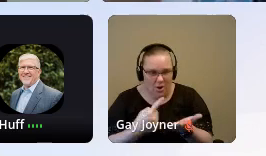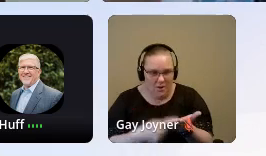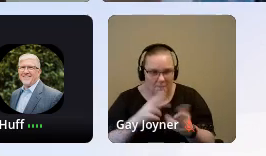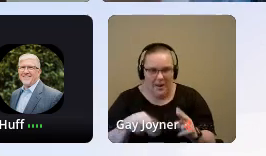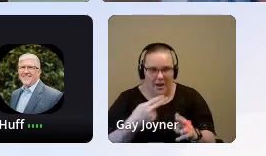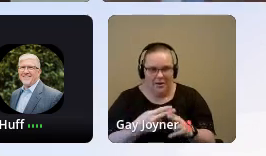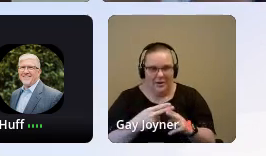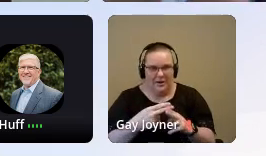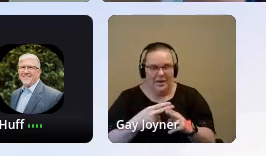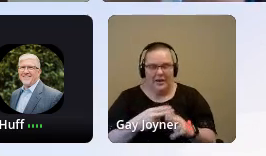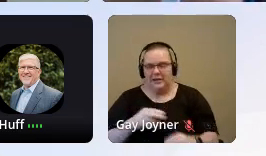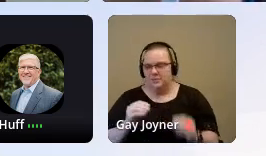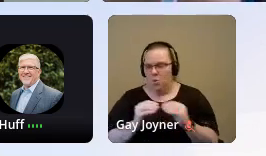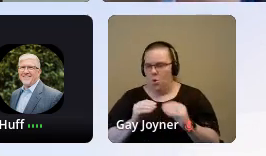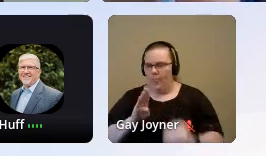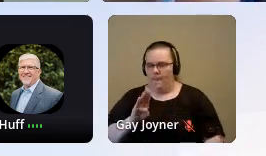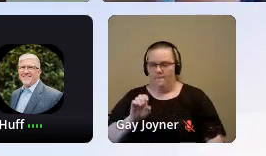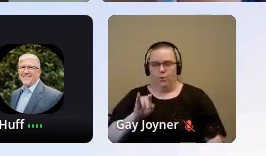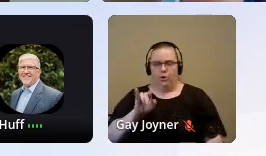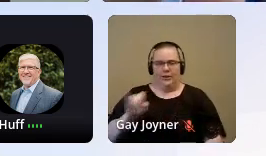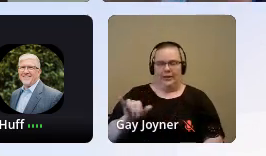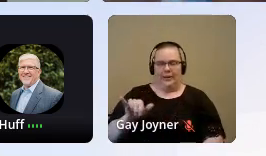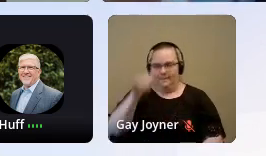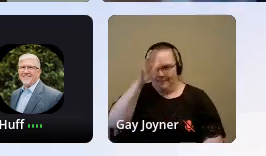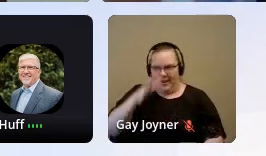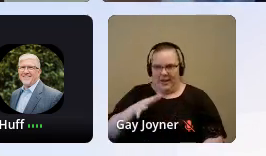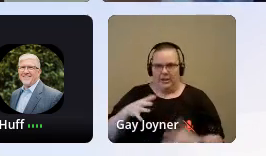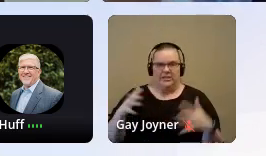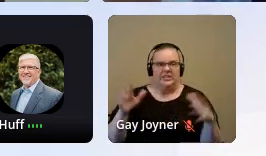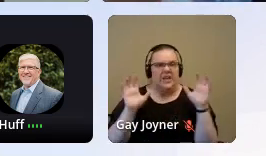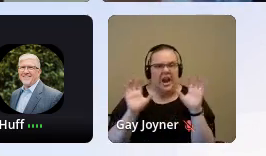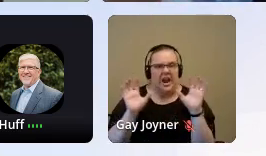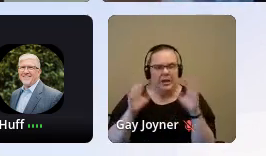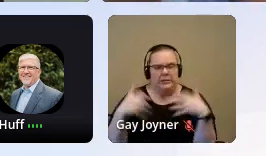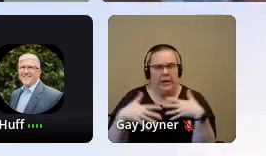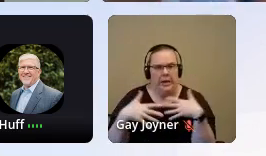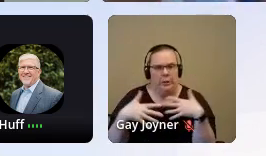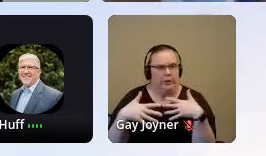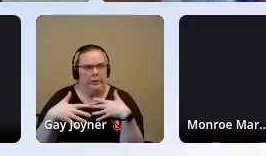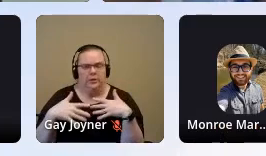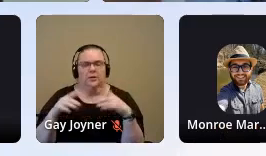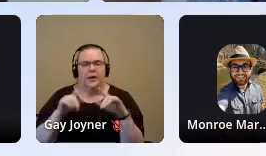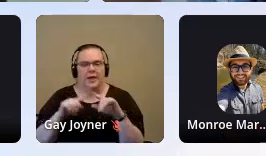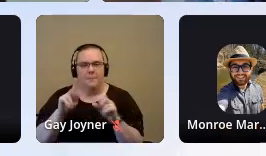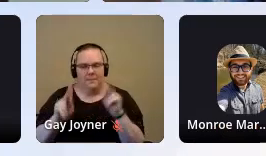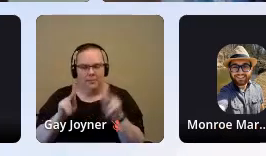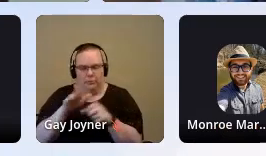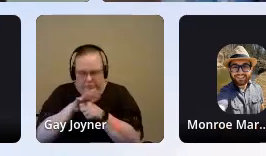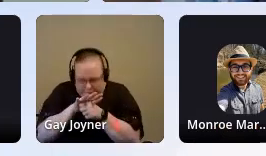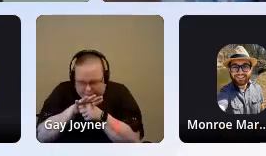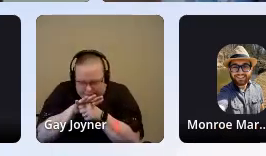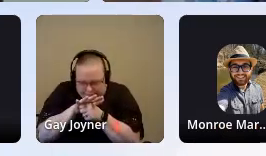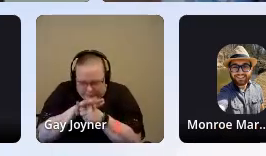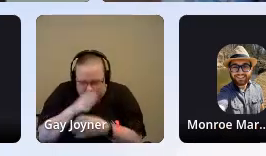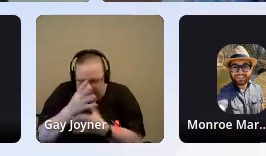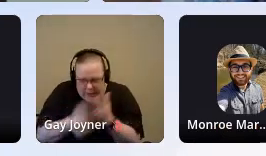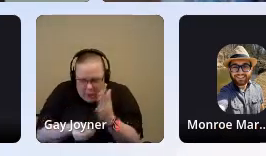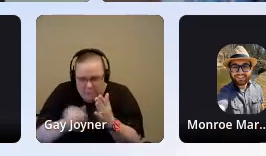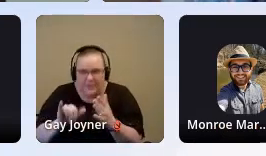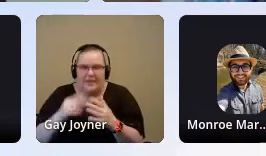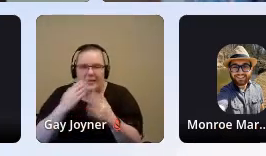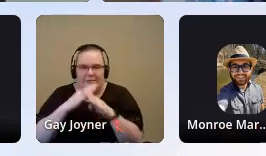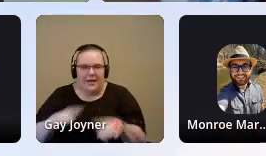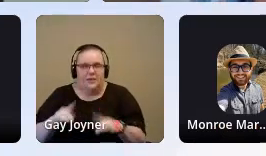the boogeyman, to be something scary, and the more people are oppressed and lost in that silence. So thank you for elevating that.